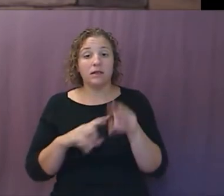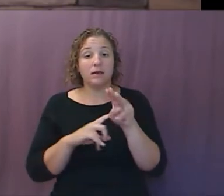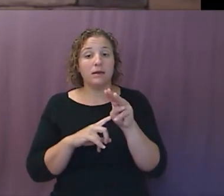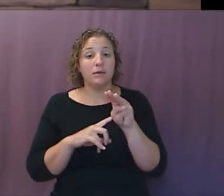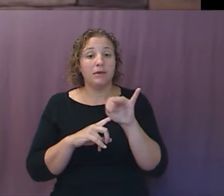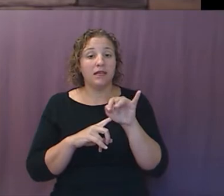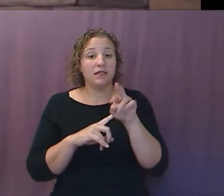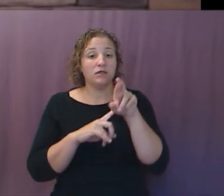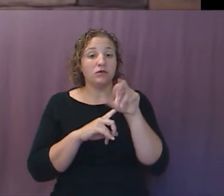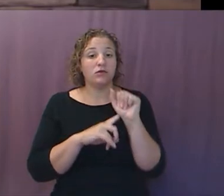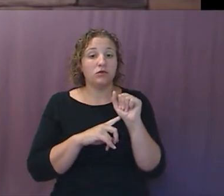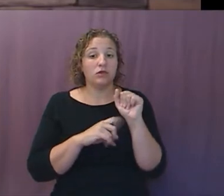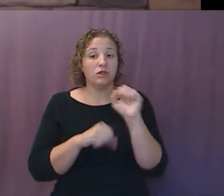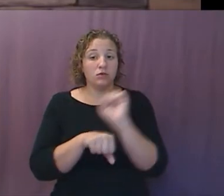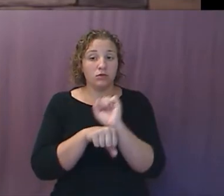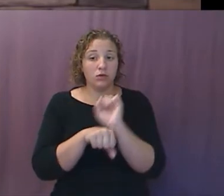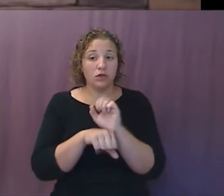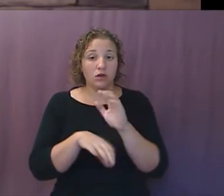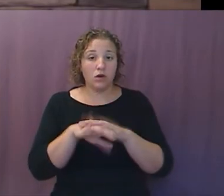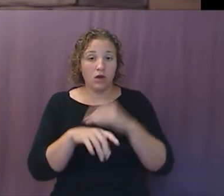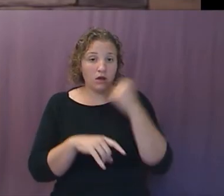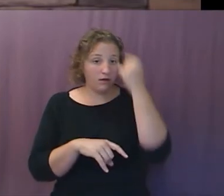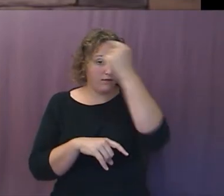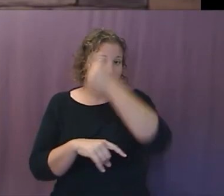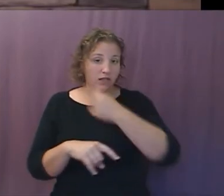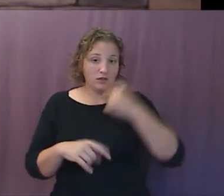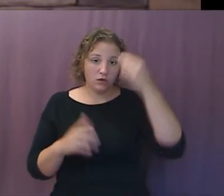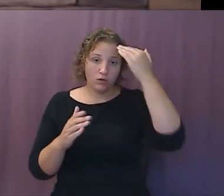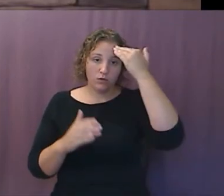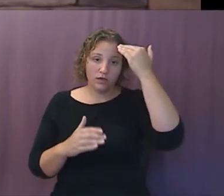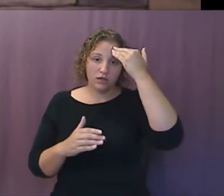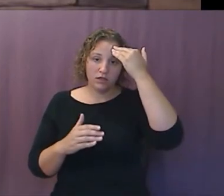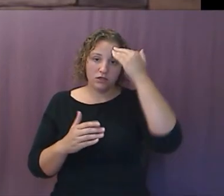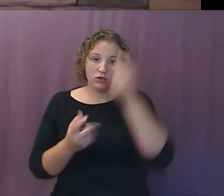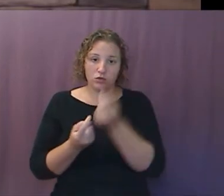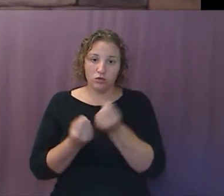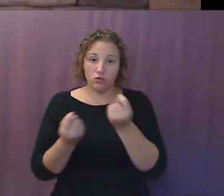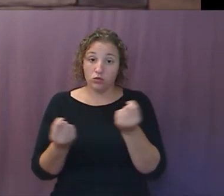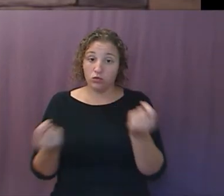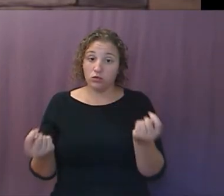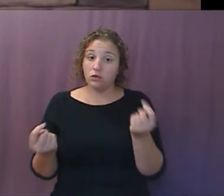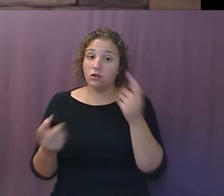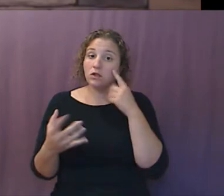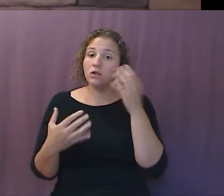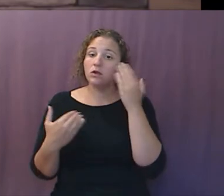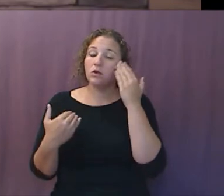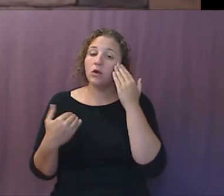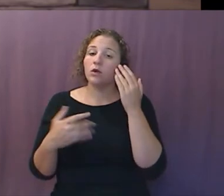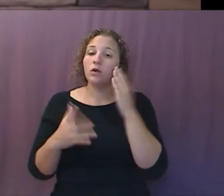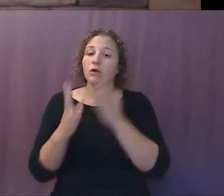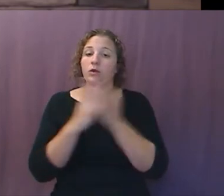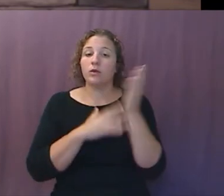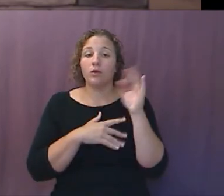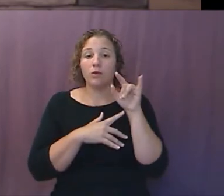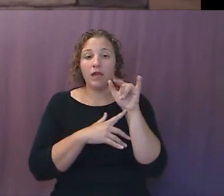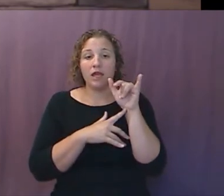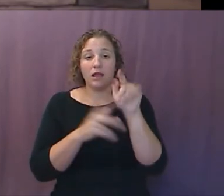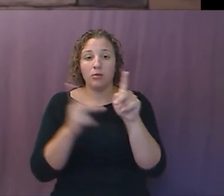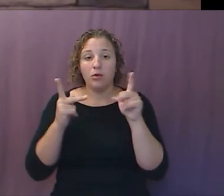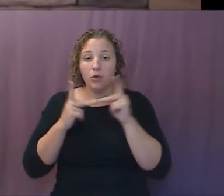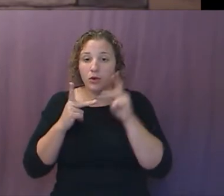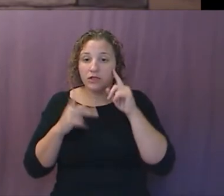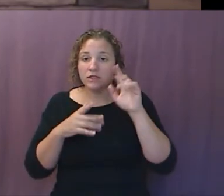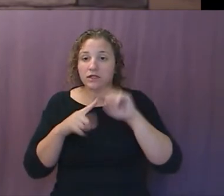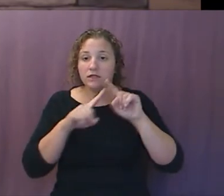on facial recognition tools. You know, when you go through airports and mass transit and parking lots and intersections